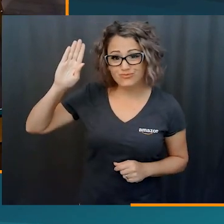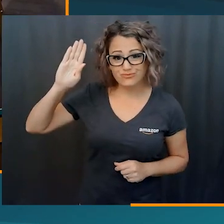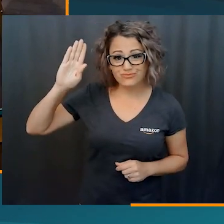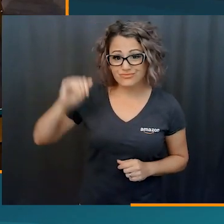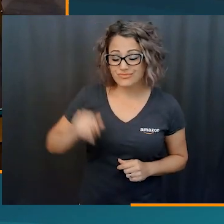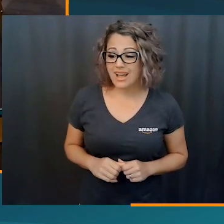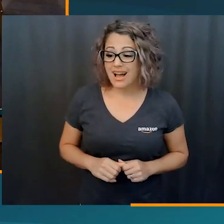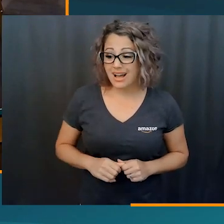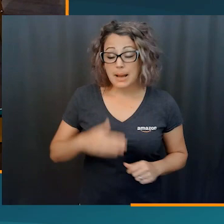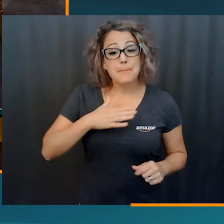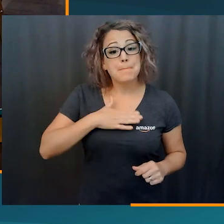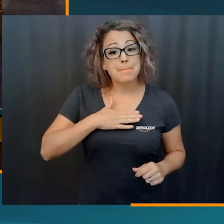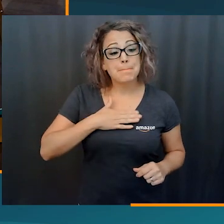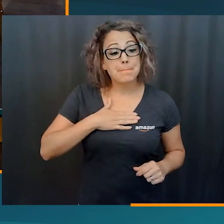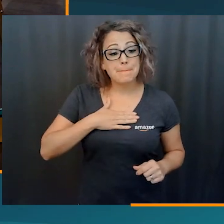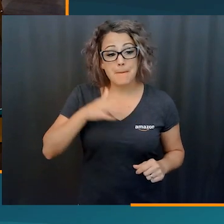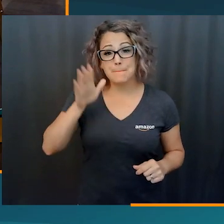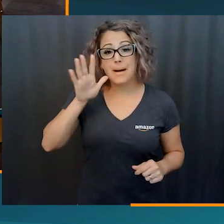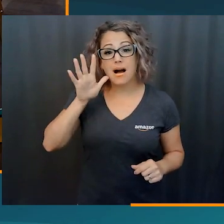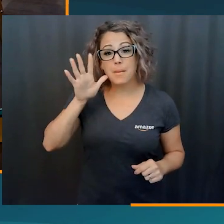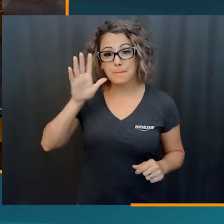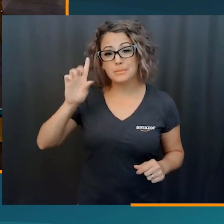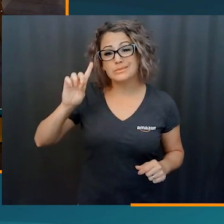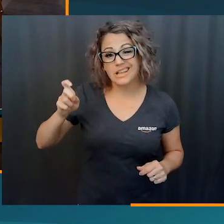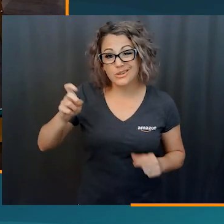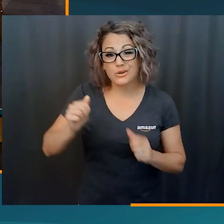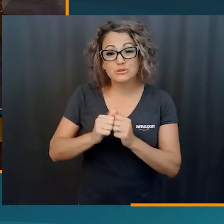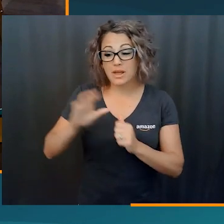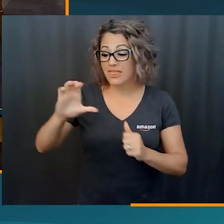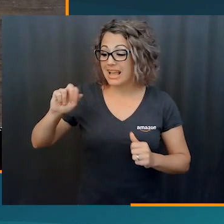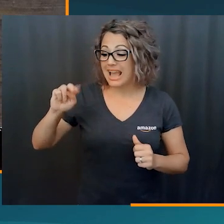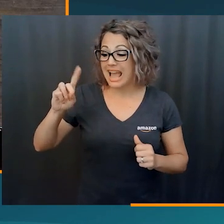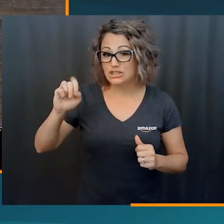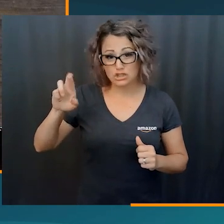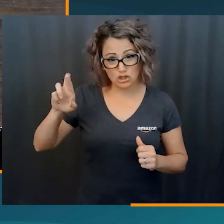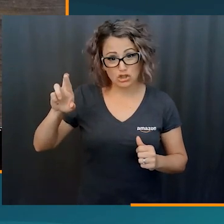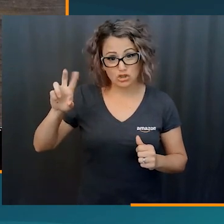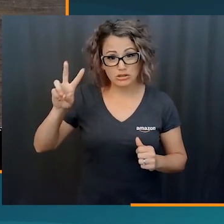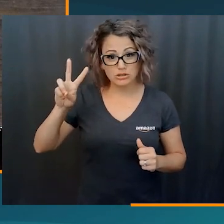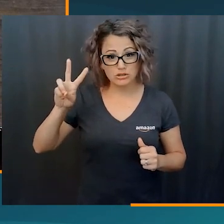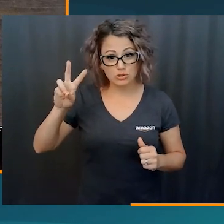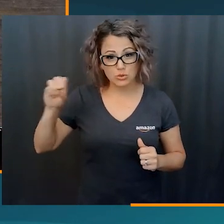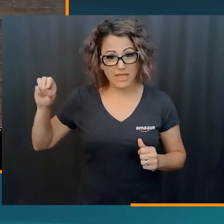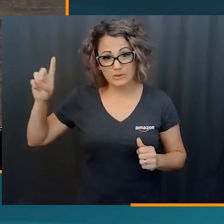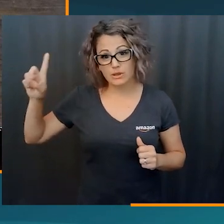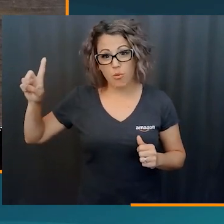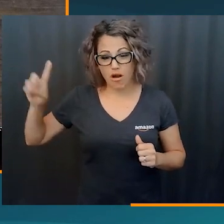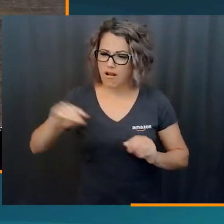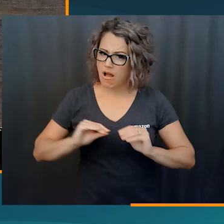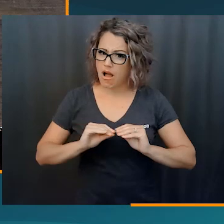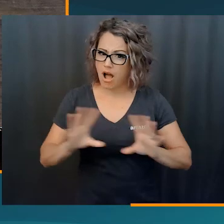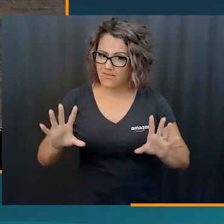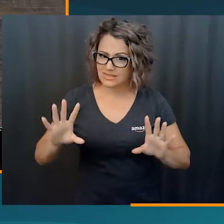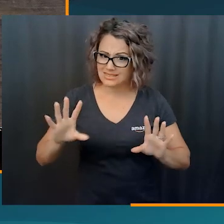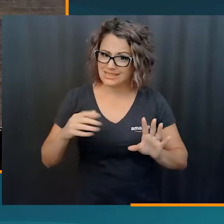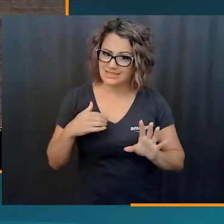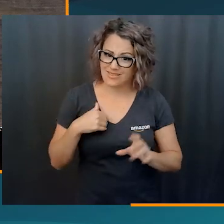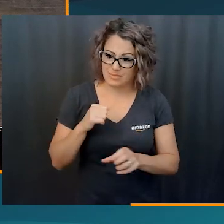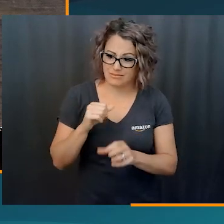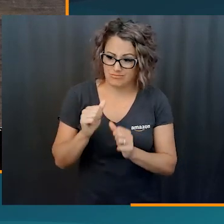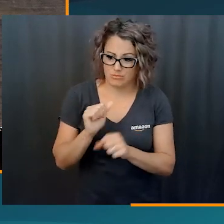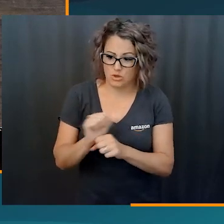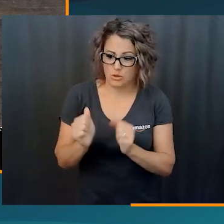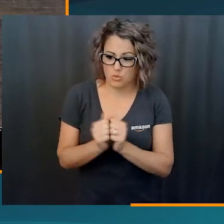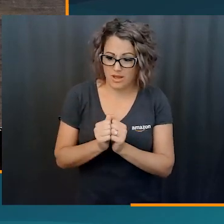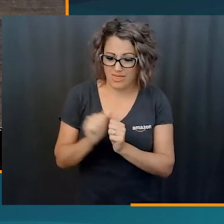Anybody else would like to share things that you knew? Yeah, I can chime in there. Um, so my, my mom was diagnosed with cancer in 2001. Um,